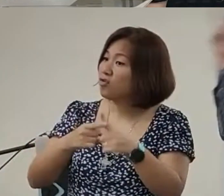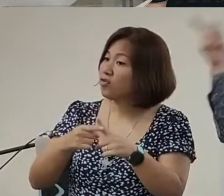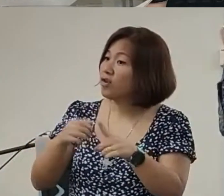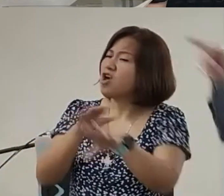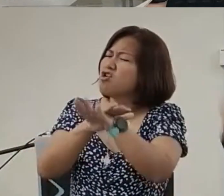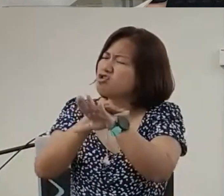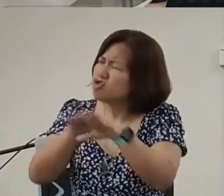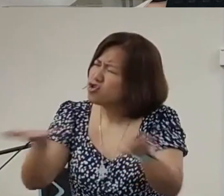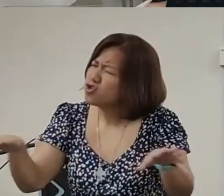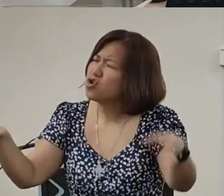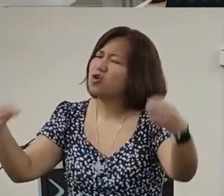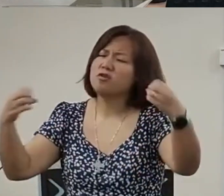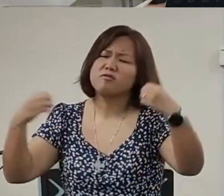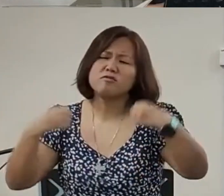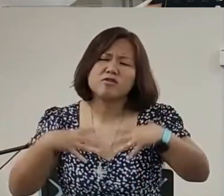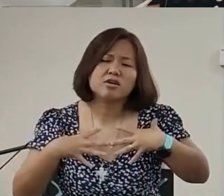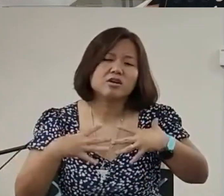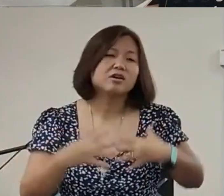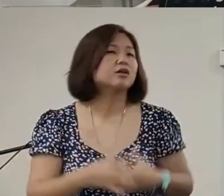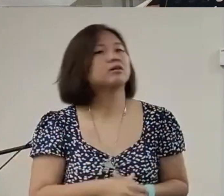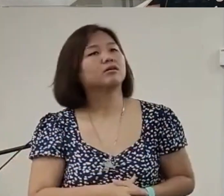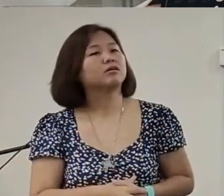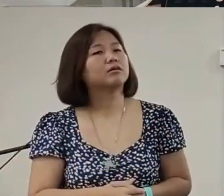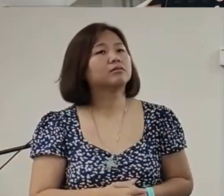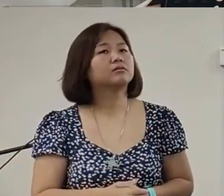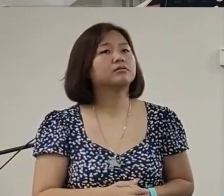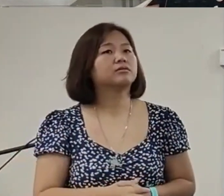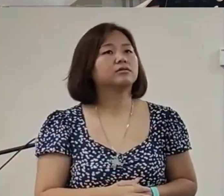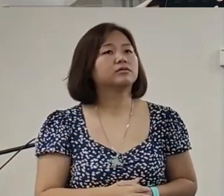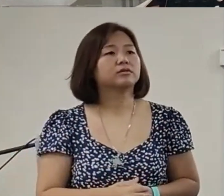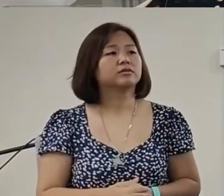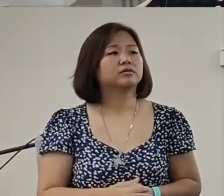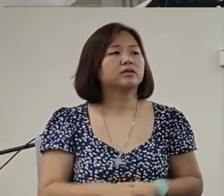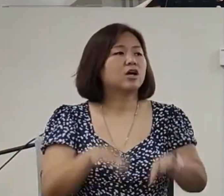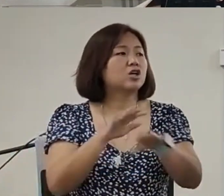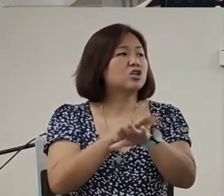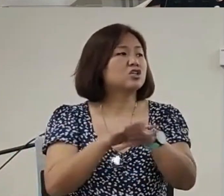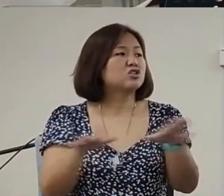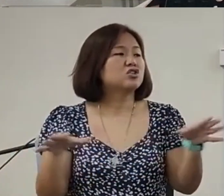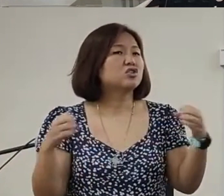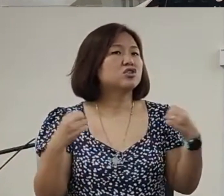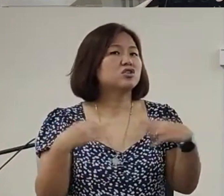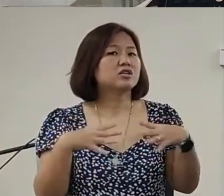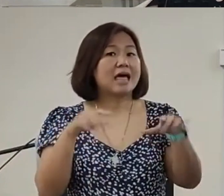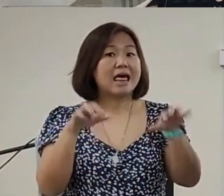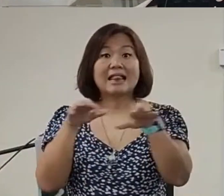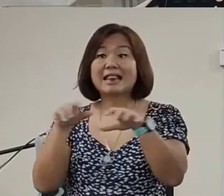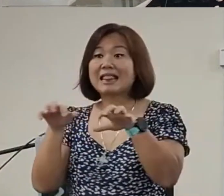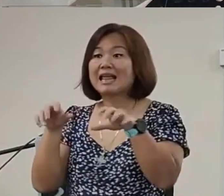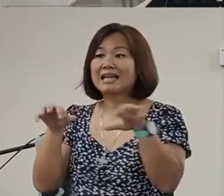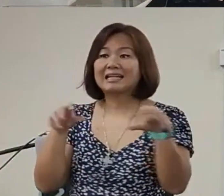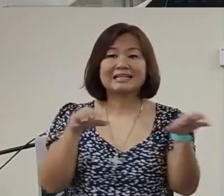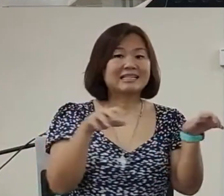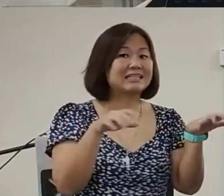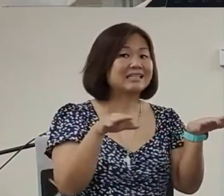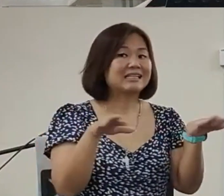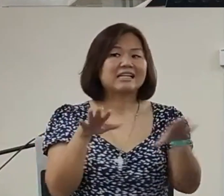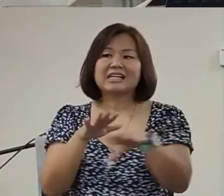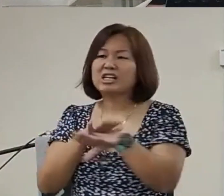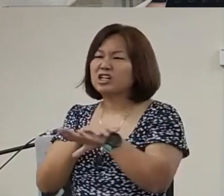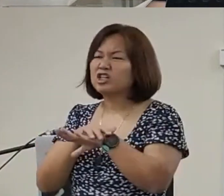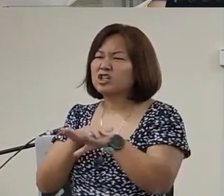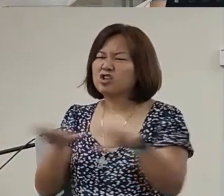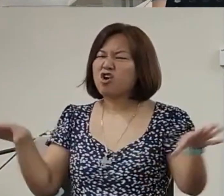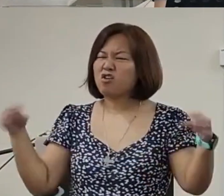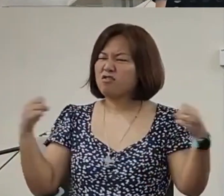so say it do not fear tell each other do not fear can you type on the chat I will not